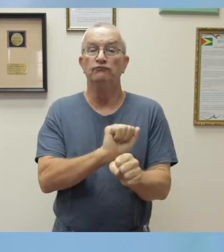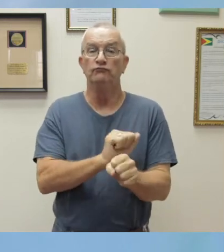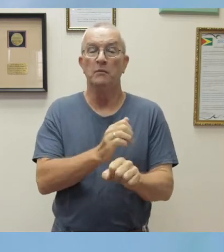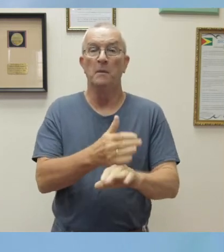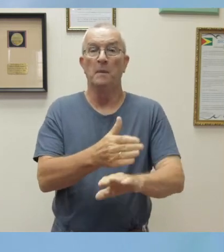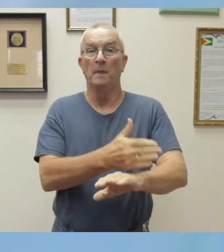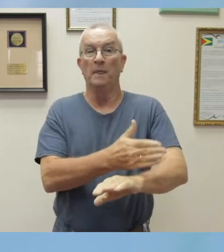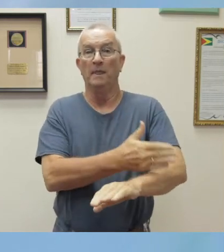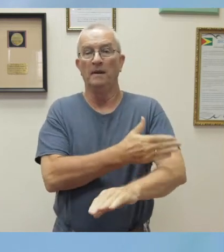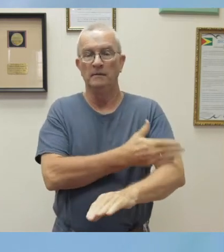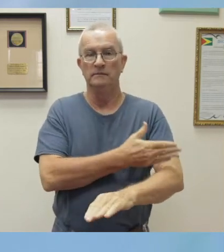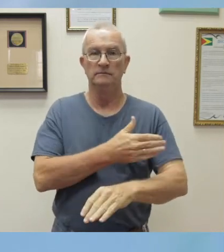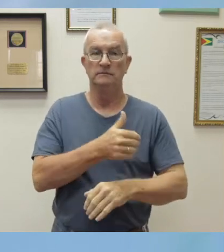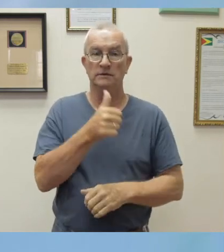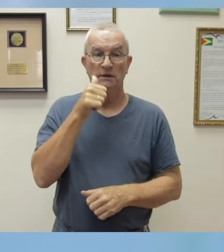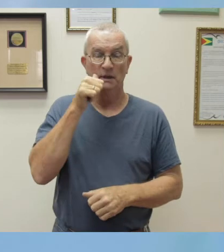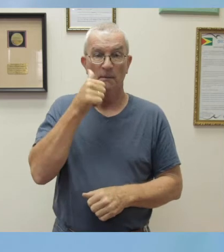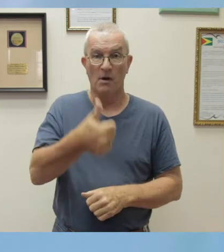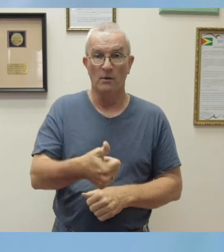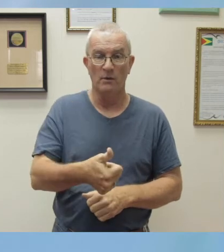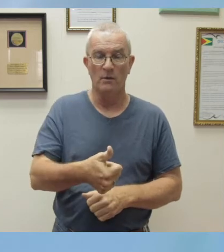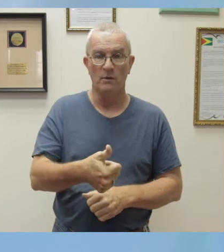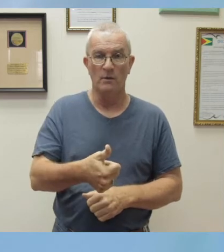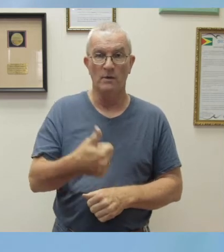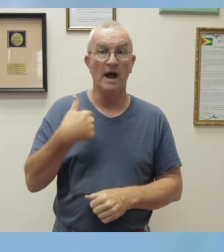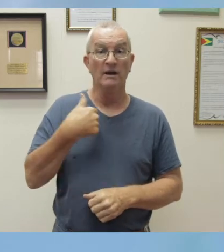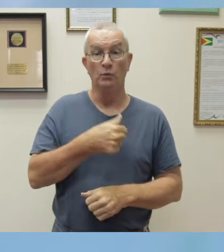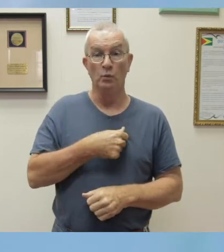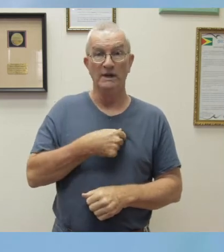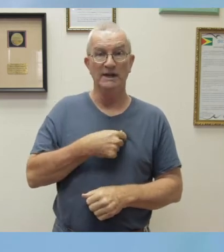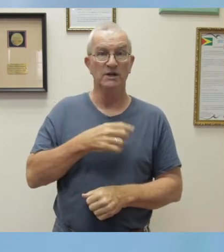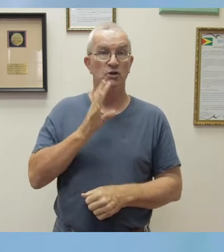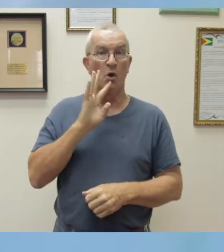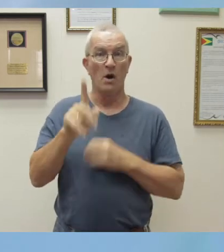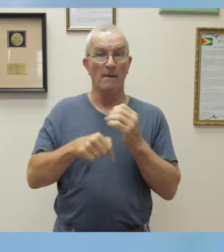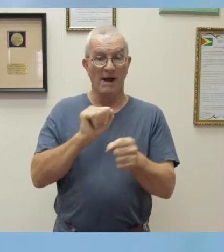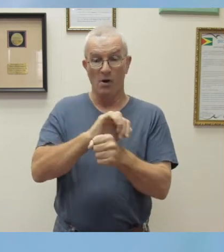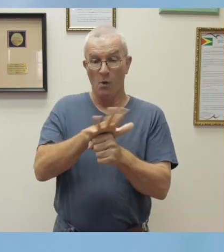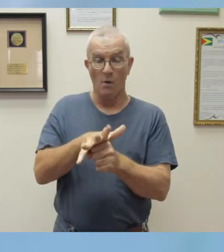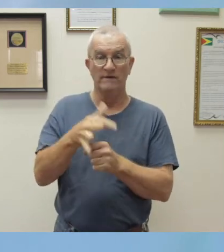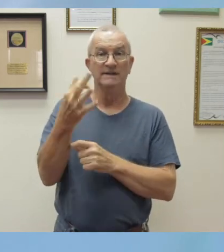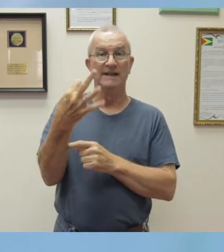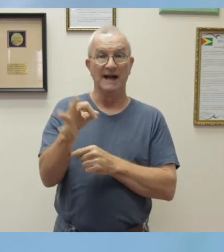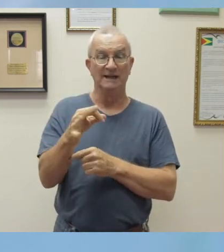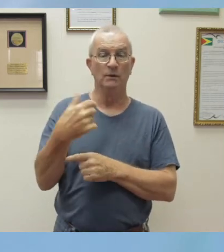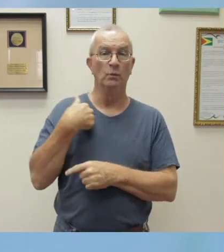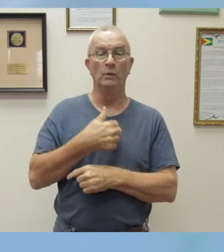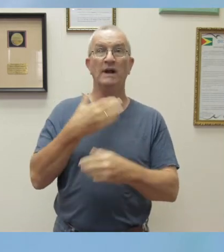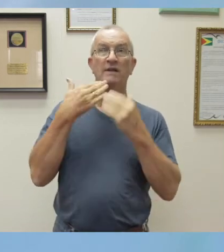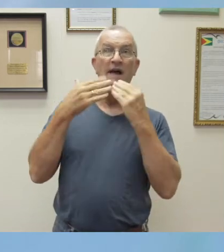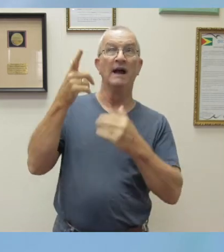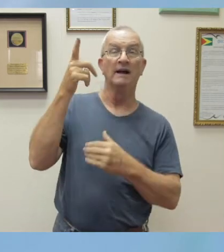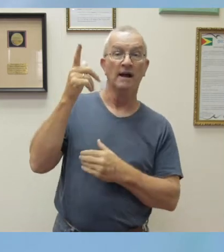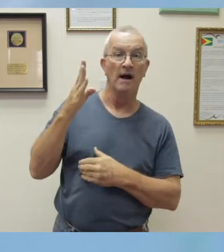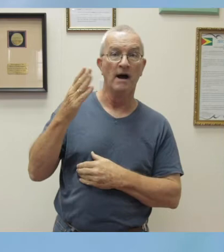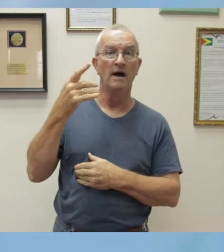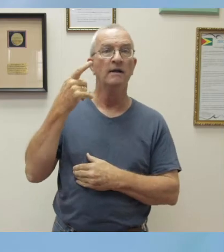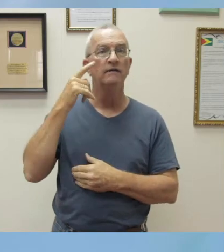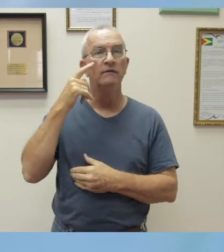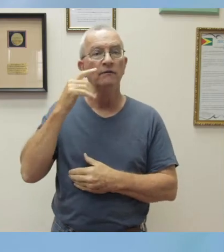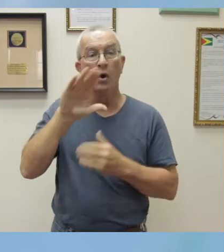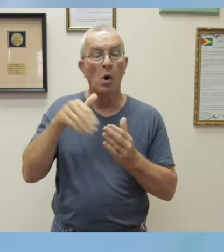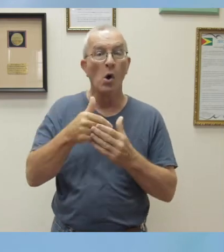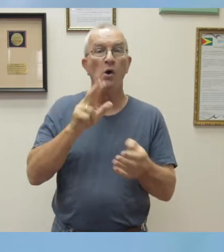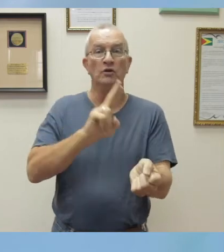As we address COVID-19, we thank God for all our nurses and midwives